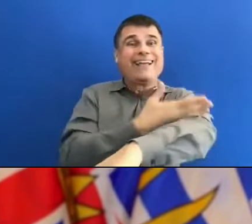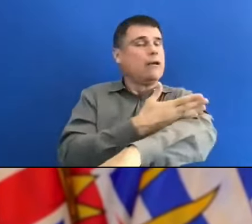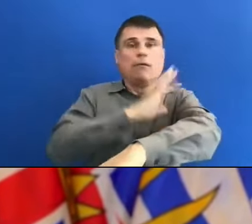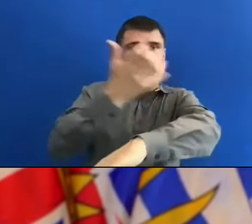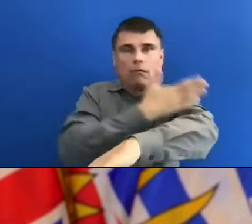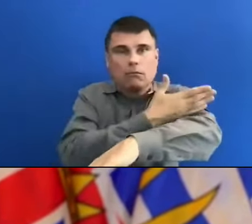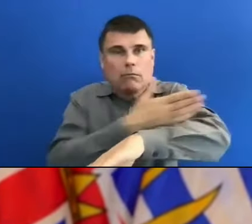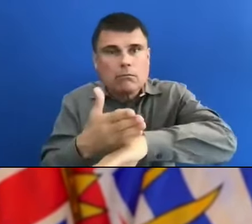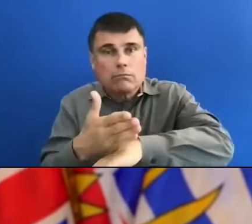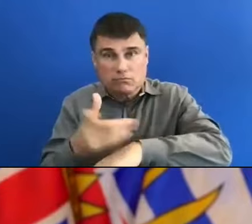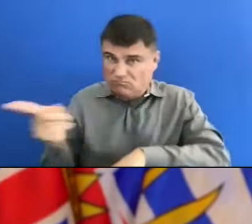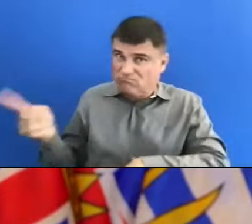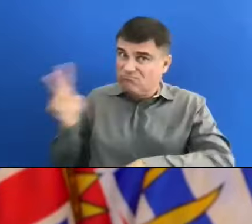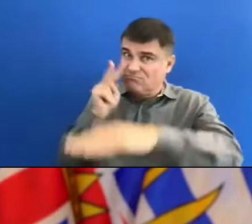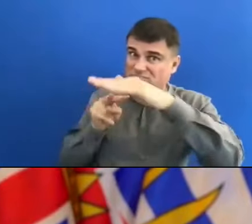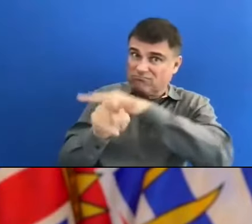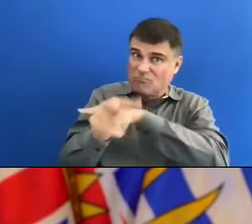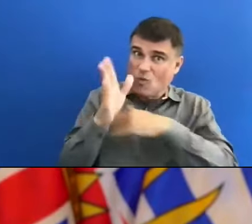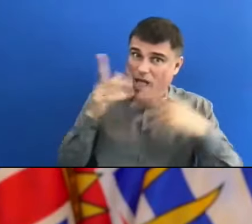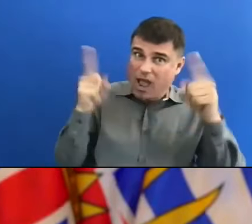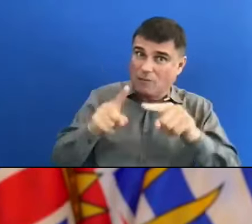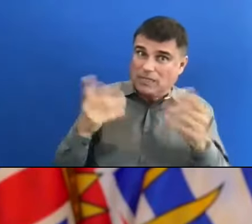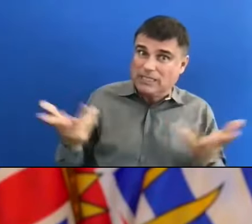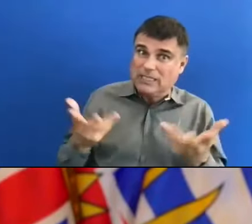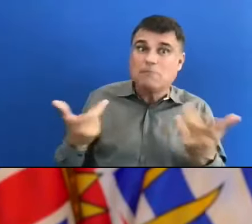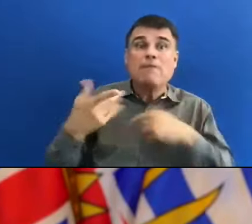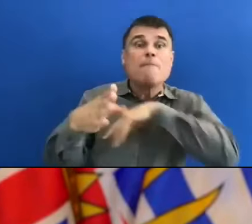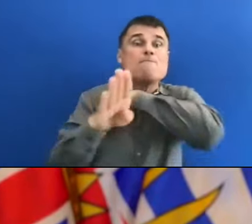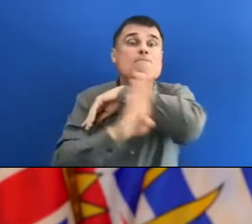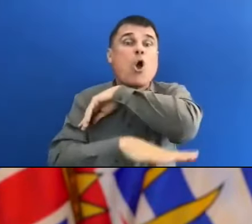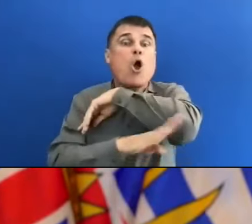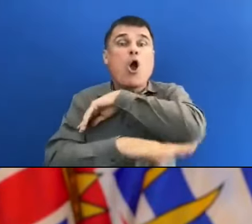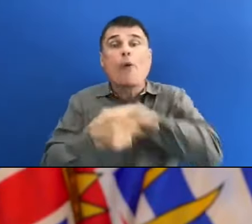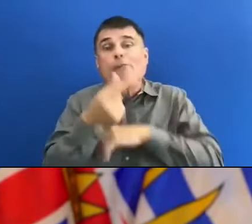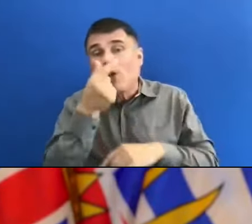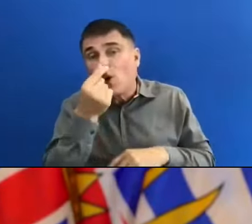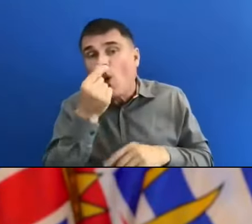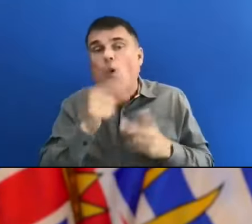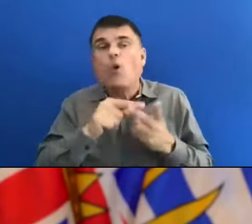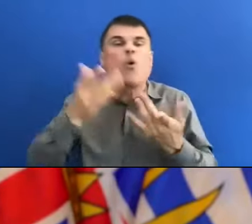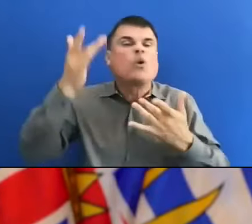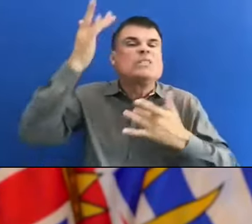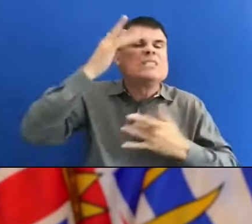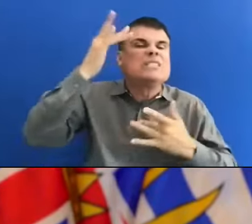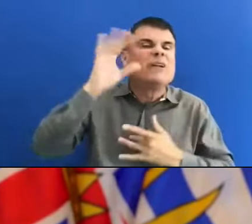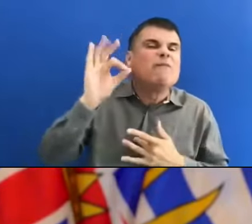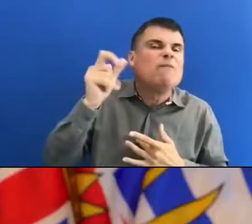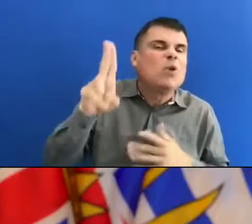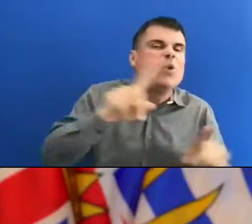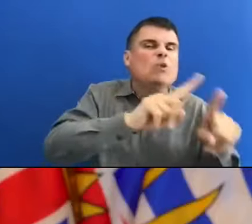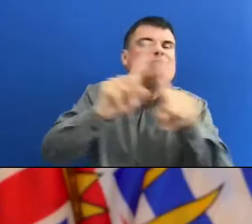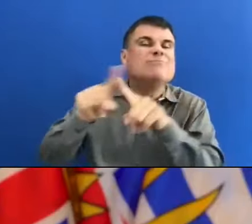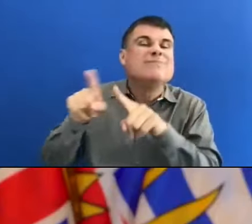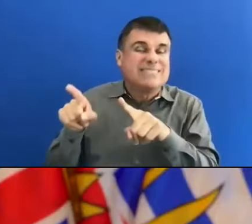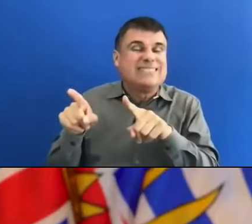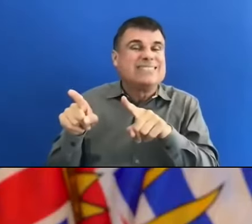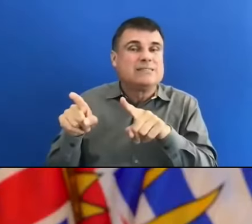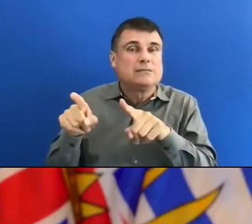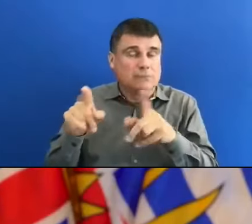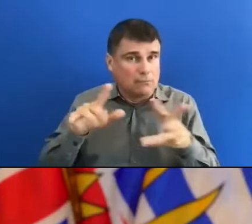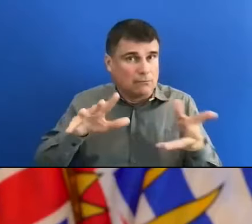happen when cold and flu season starts again in the fall? I want to start by just adding one other thing to what